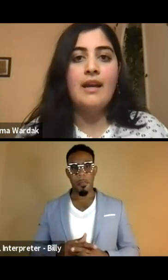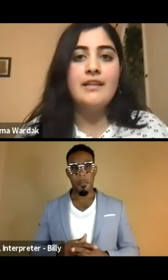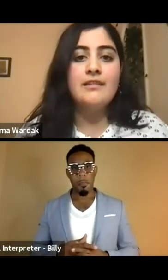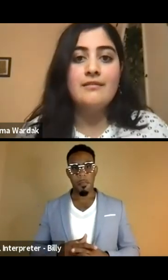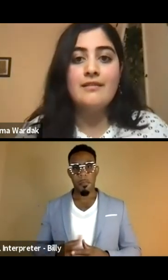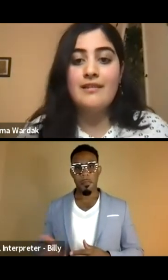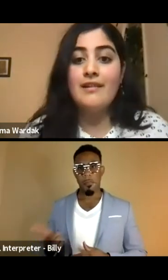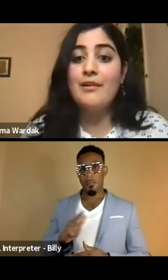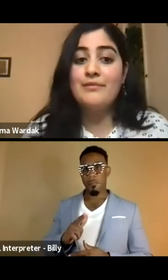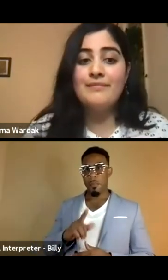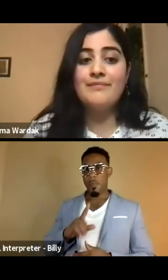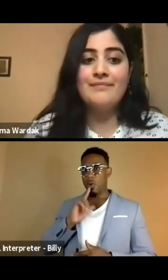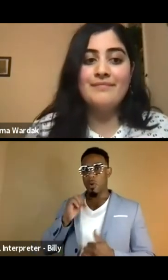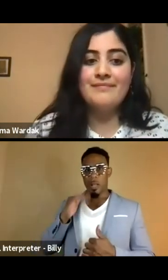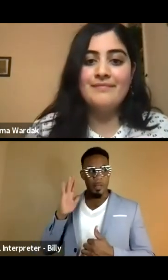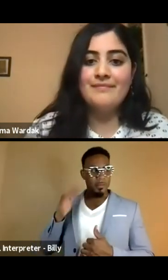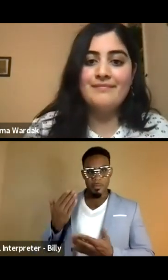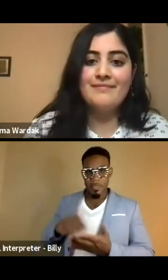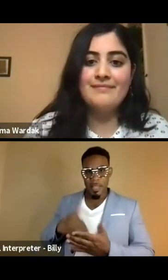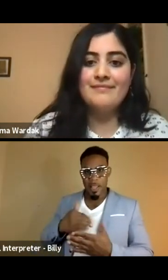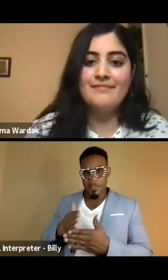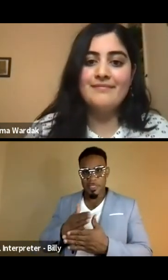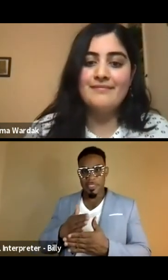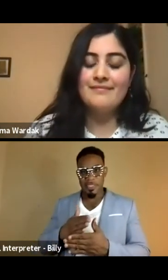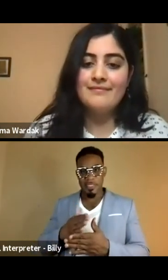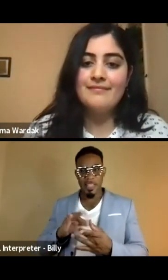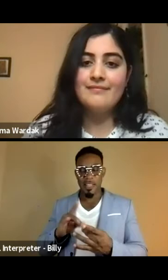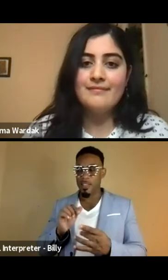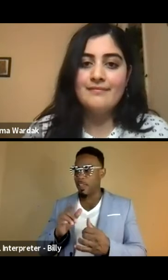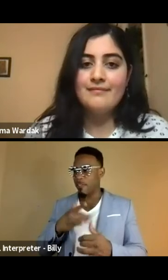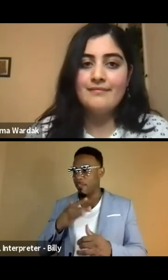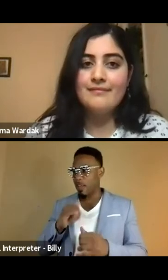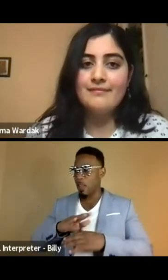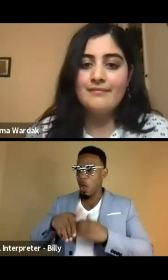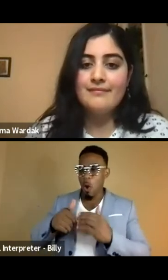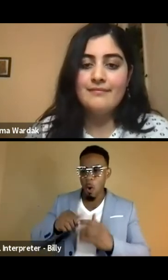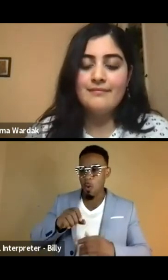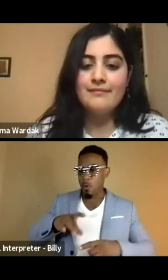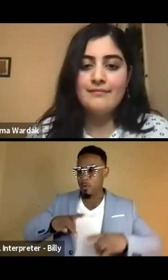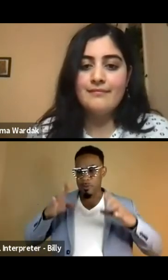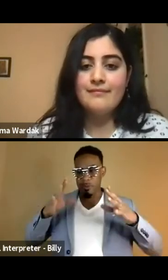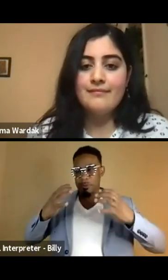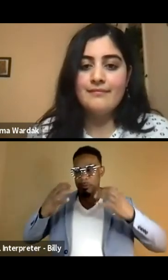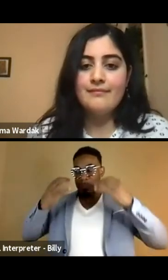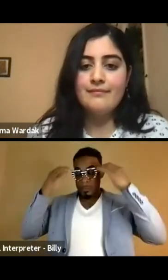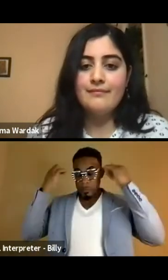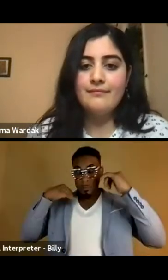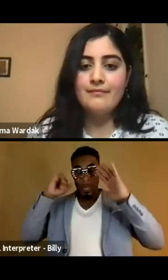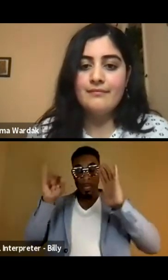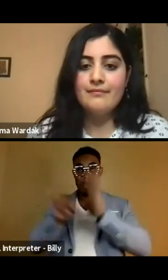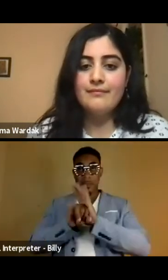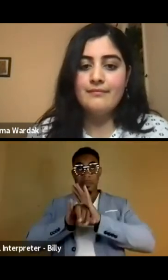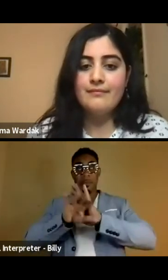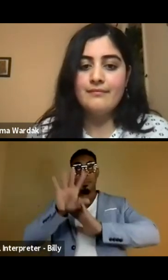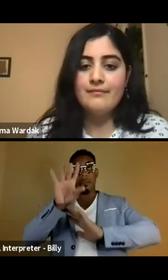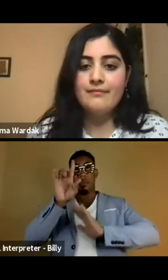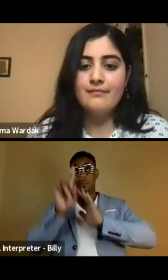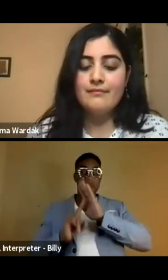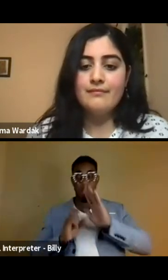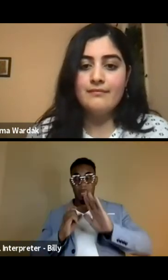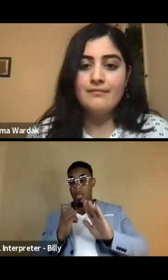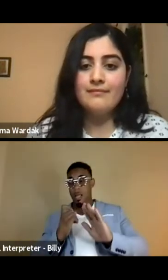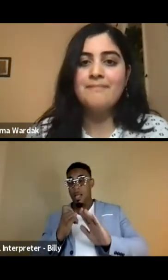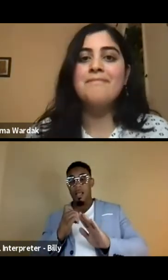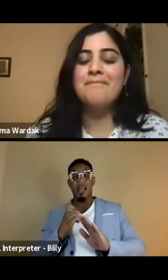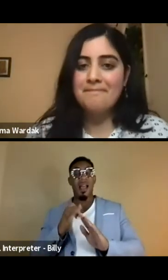Sure. I would just say that, uh, I feel like this whole crisis kind of engulfed my identity. And so art was just like